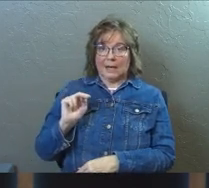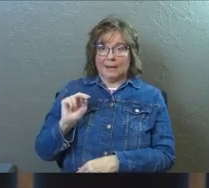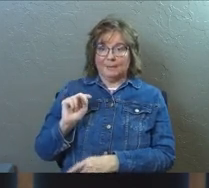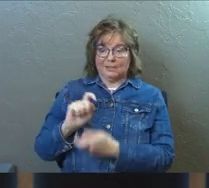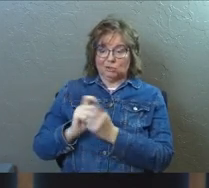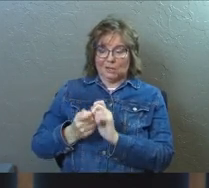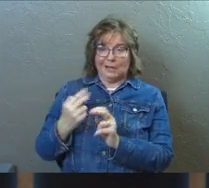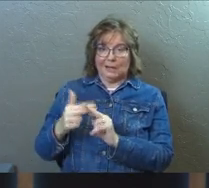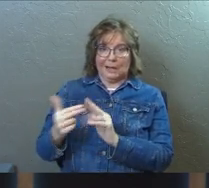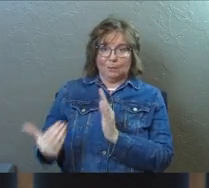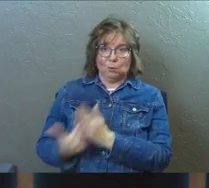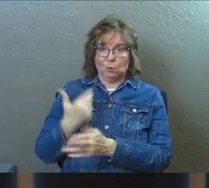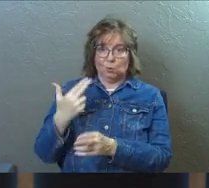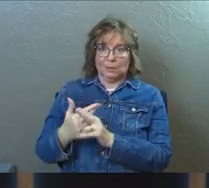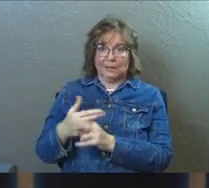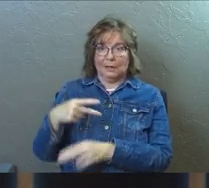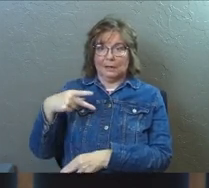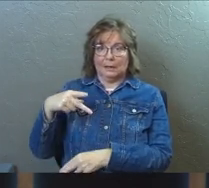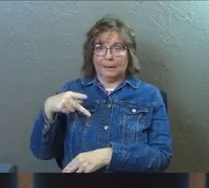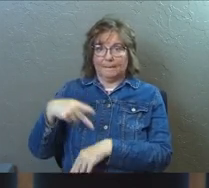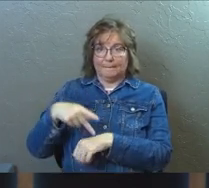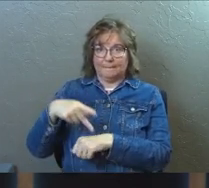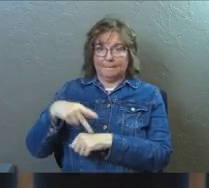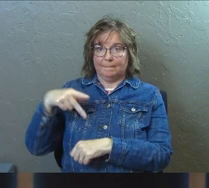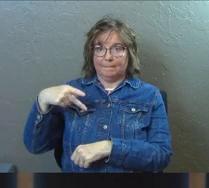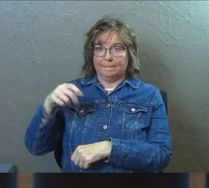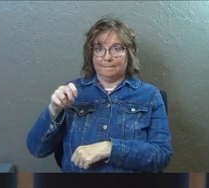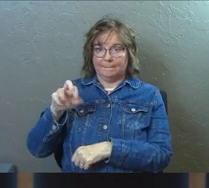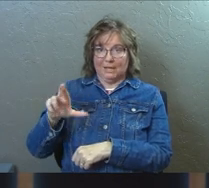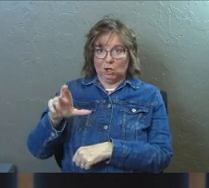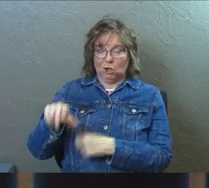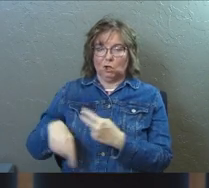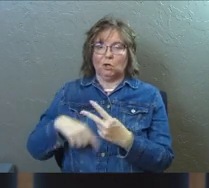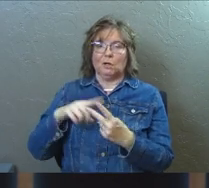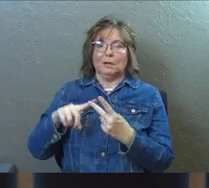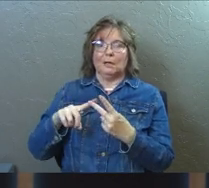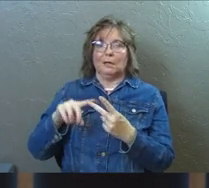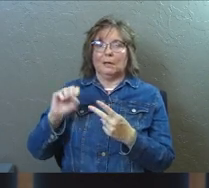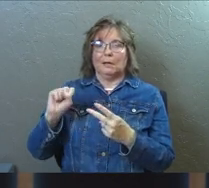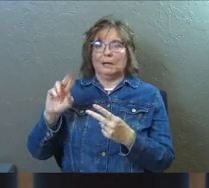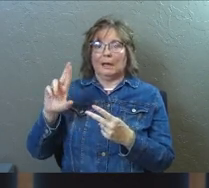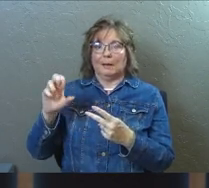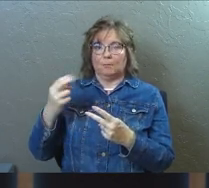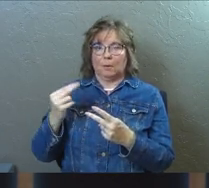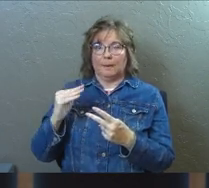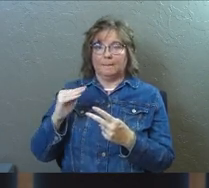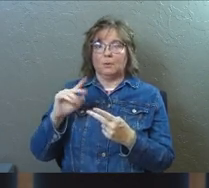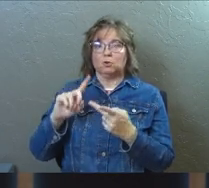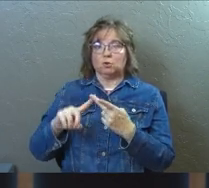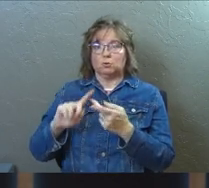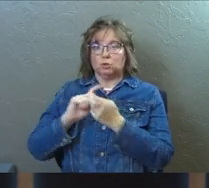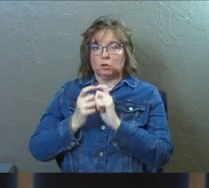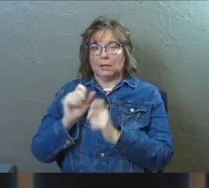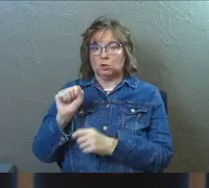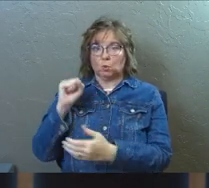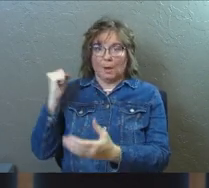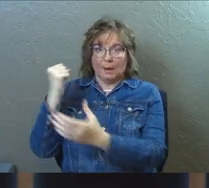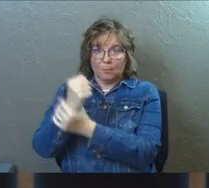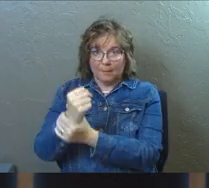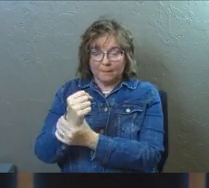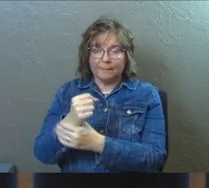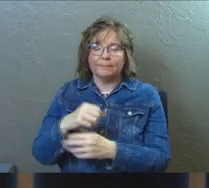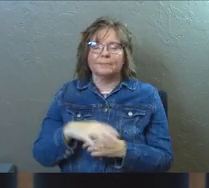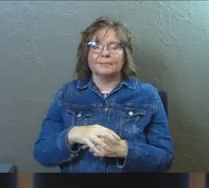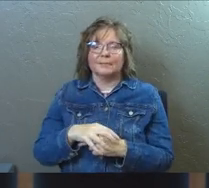to Peter, right? Abram to Abraham. We don't get a moment like that with Paul. It is likely